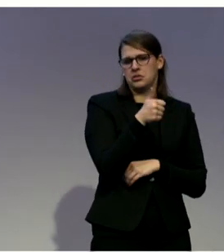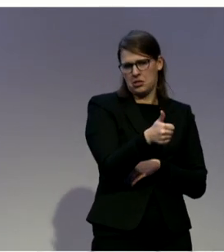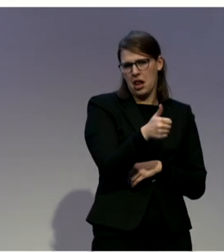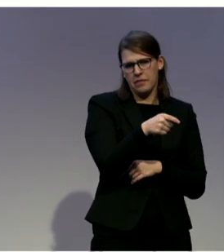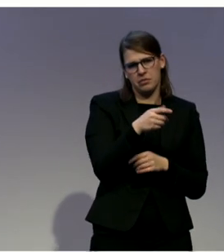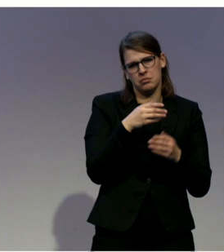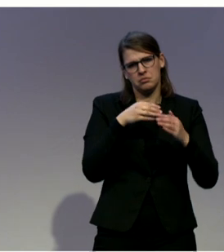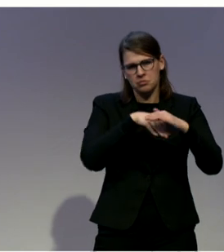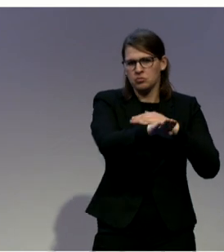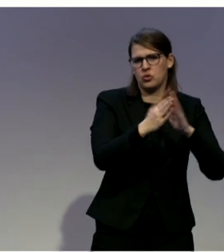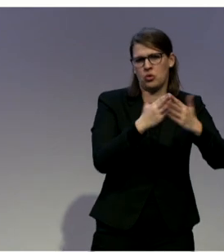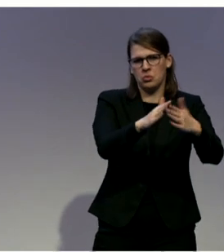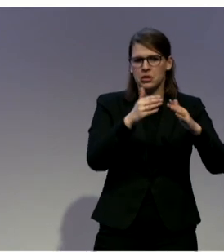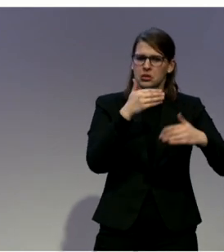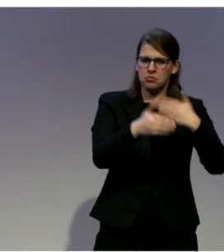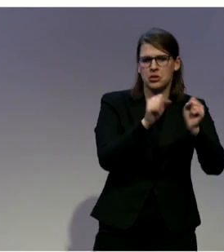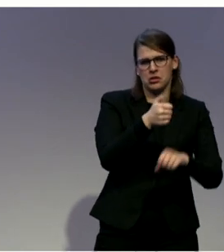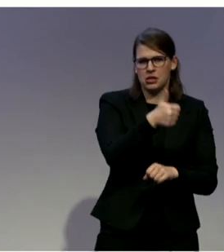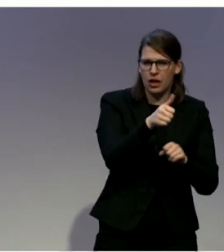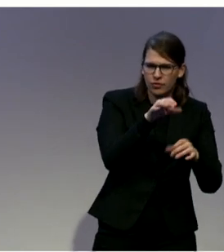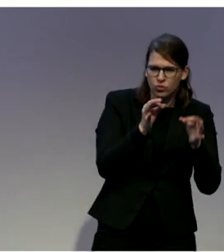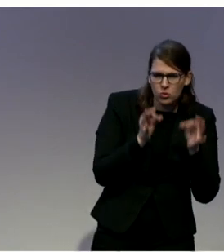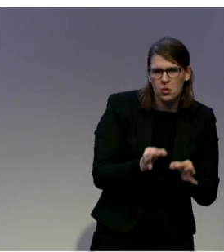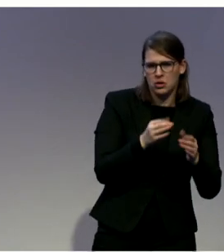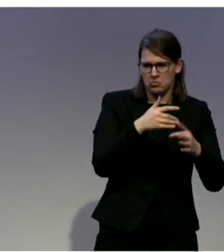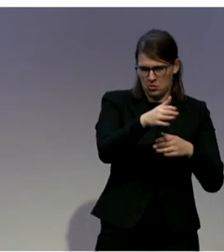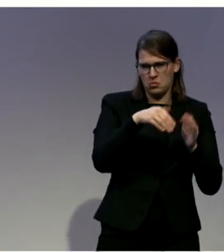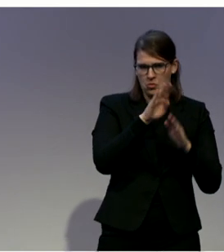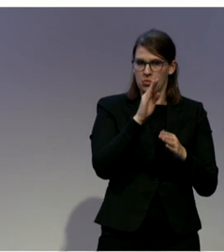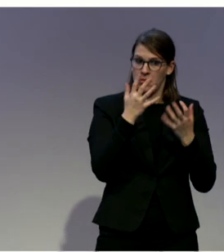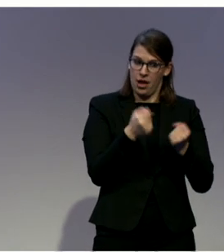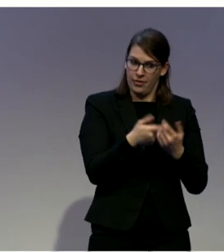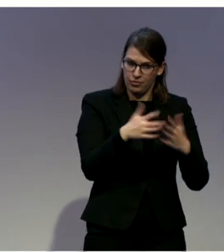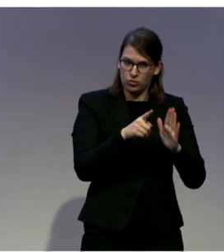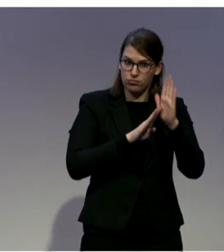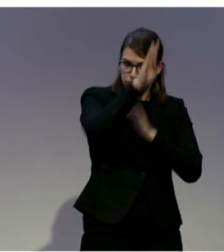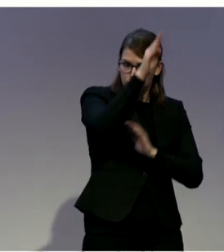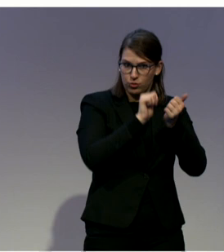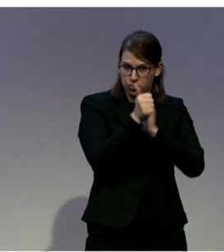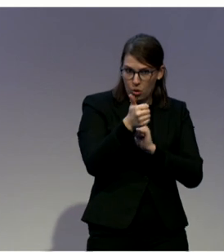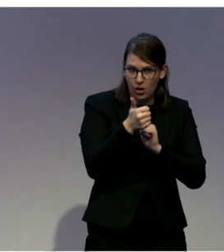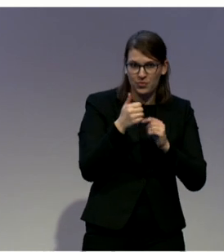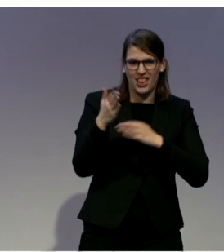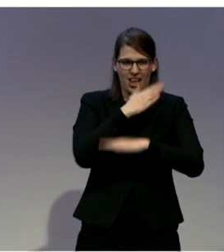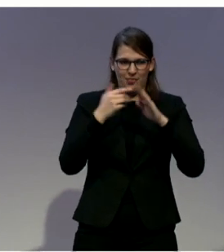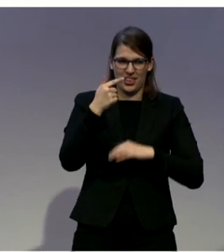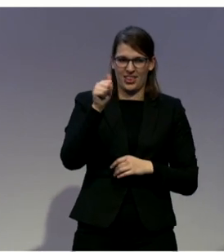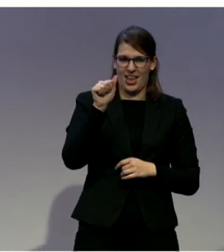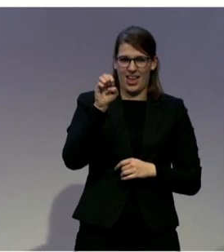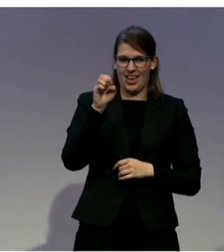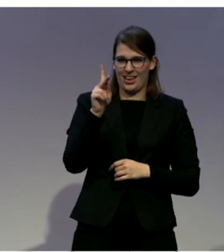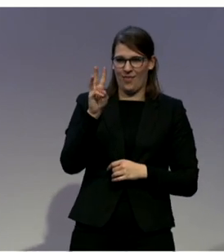are athletes. And few of them choose Taekwondo, for example, in Zagreb.